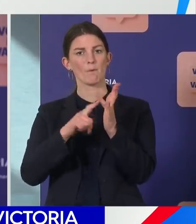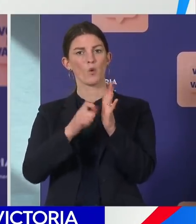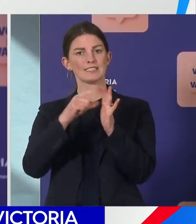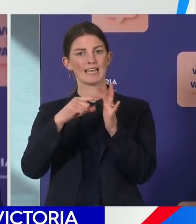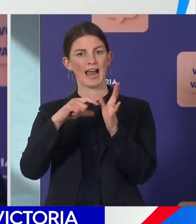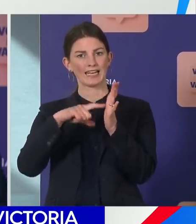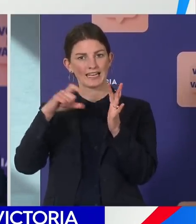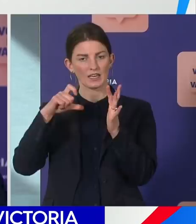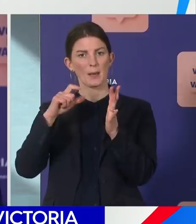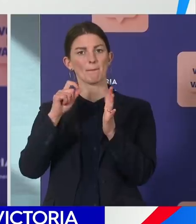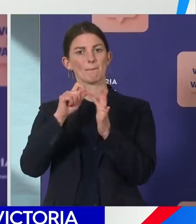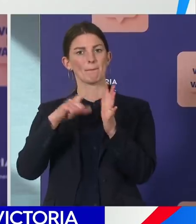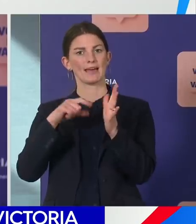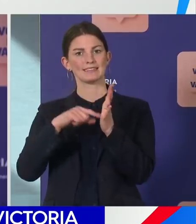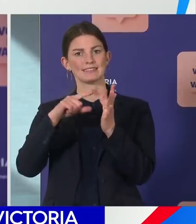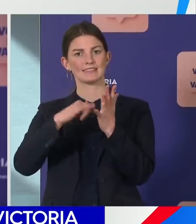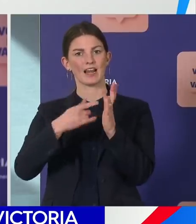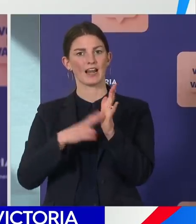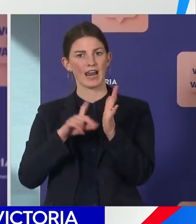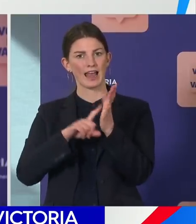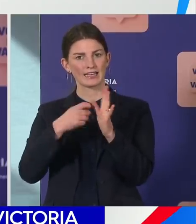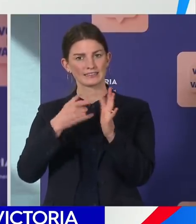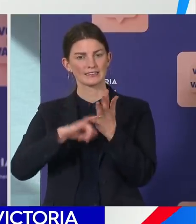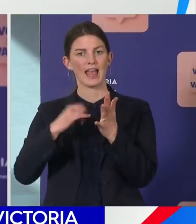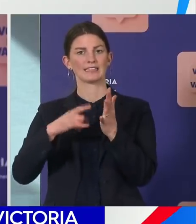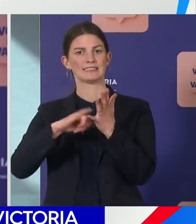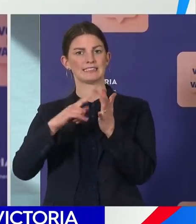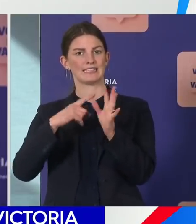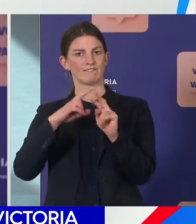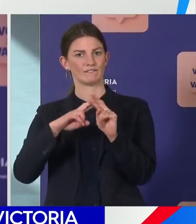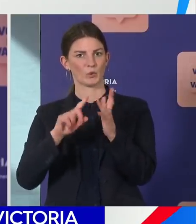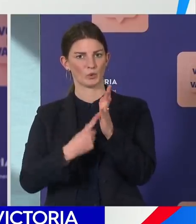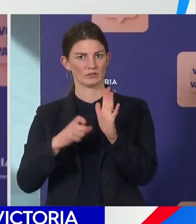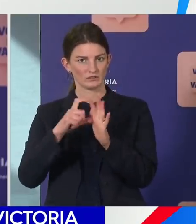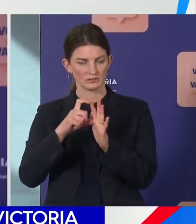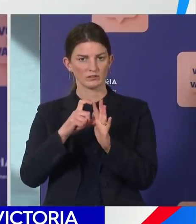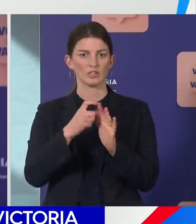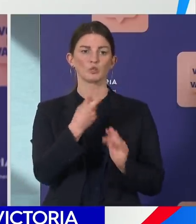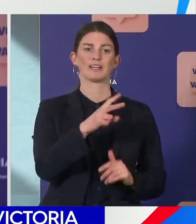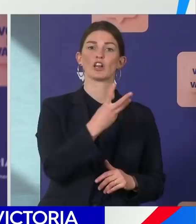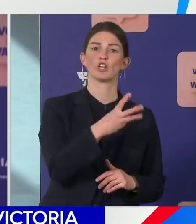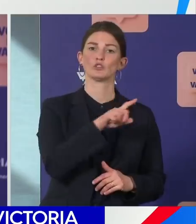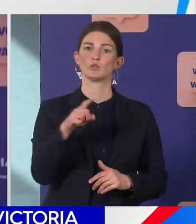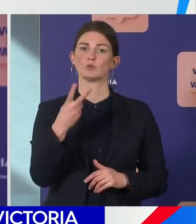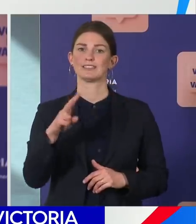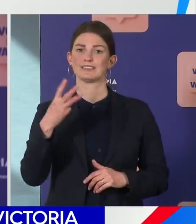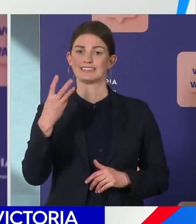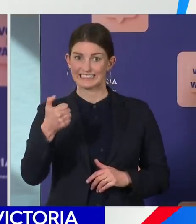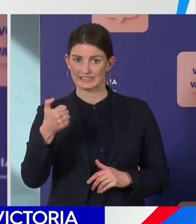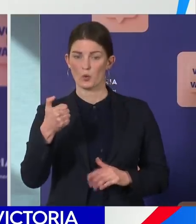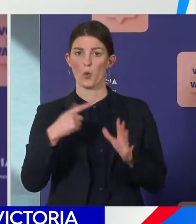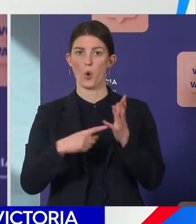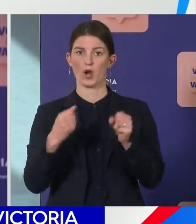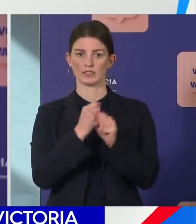Seaford. Across the dates from the 23rd to the 26th of August, we've seen in that